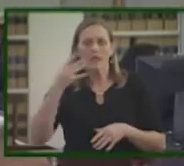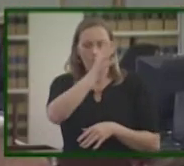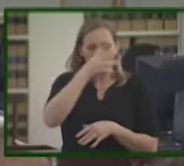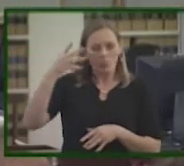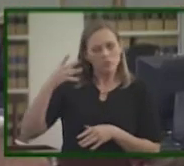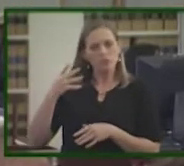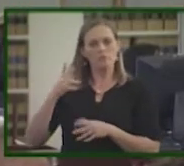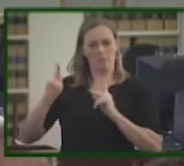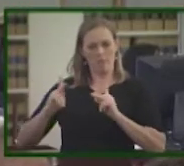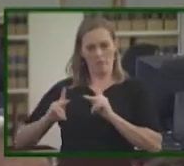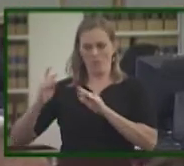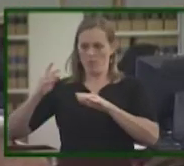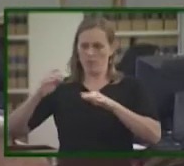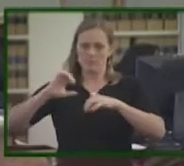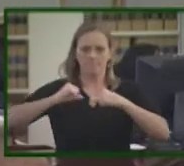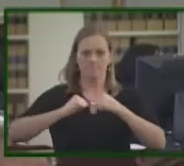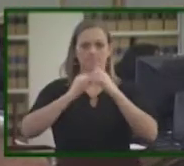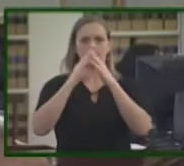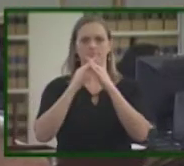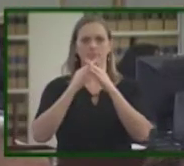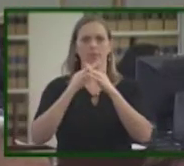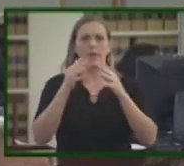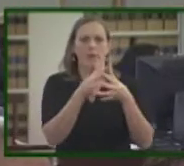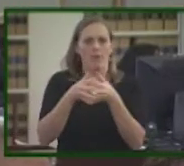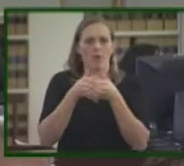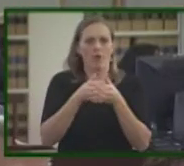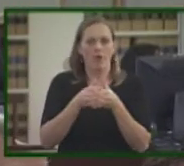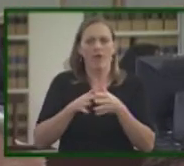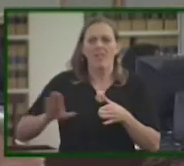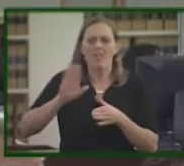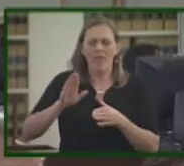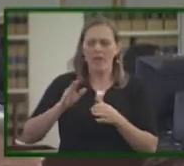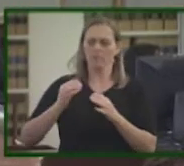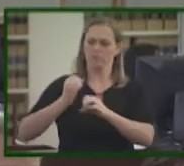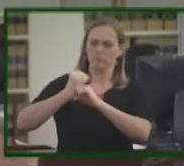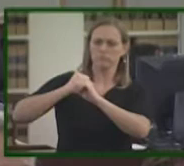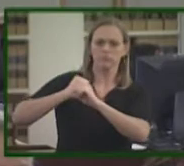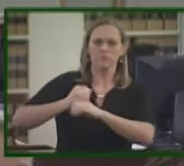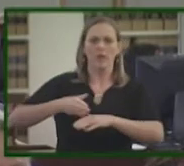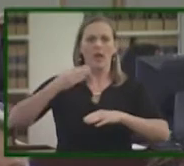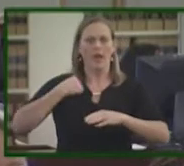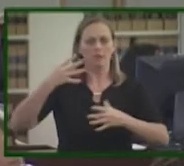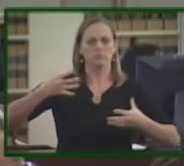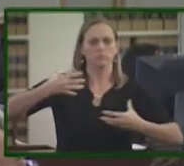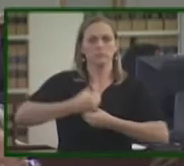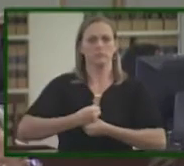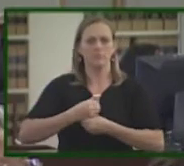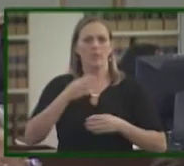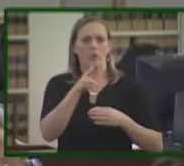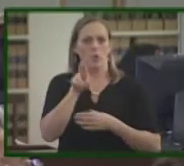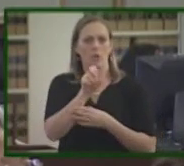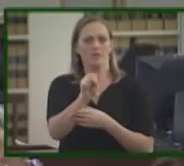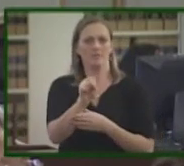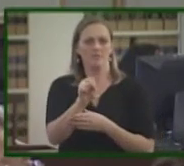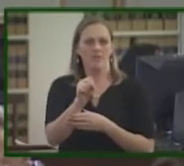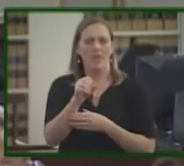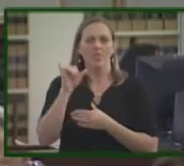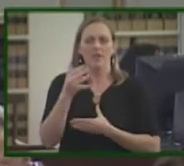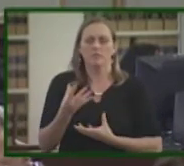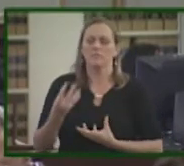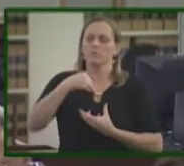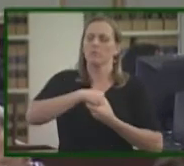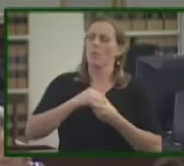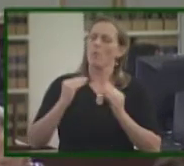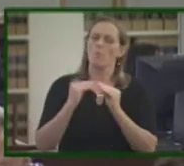America, their energy and inventiveness, the patriotism with which they have embraced the United States, are contributions